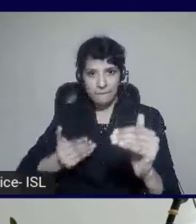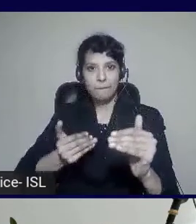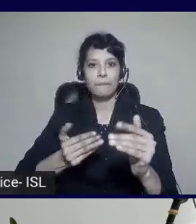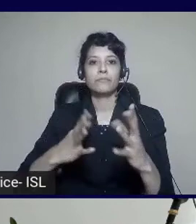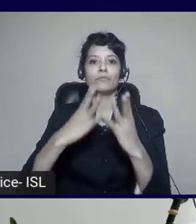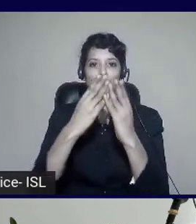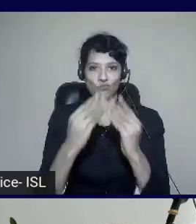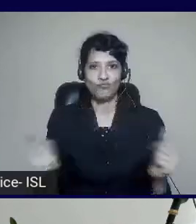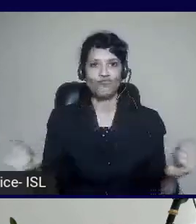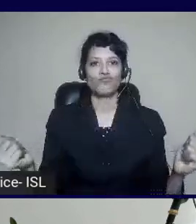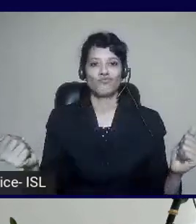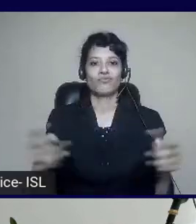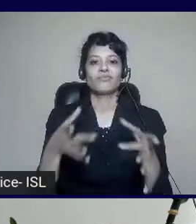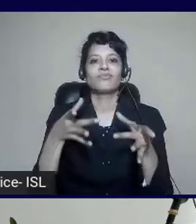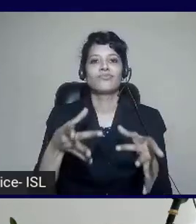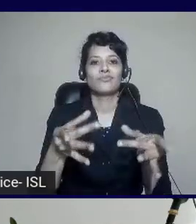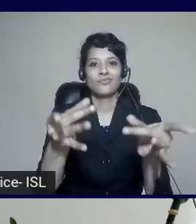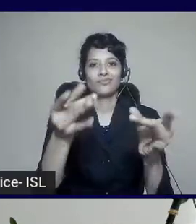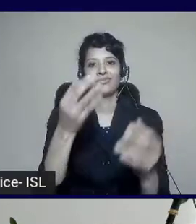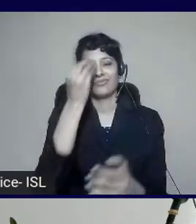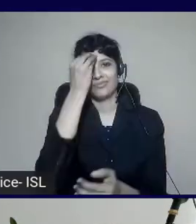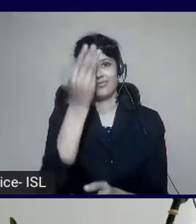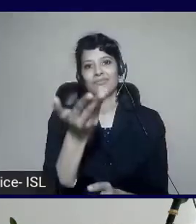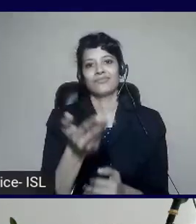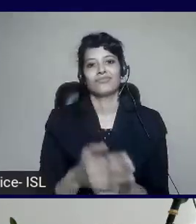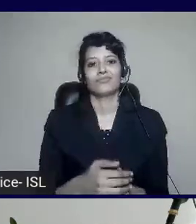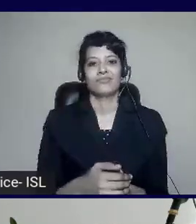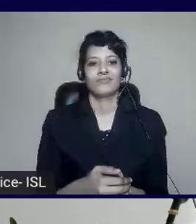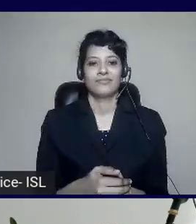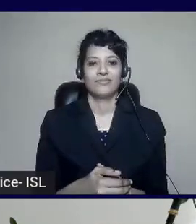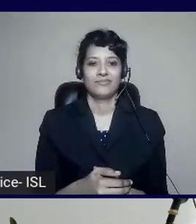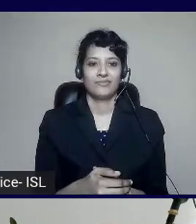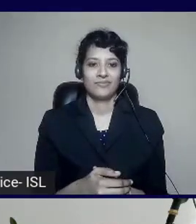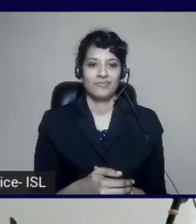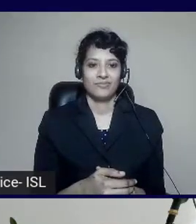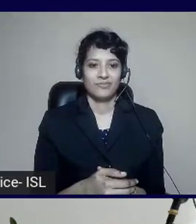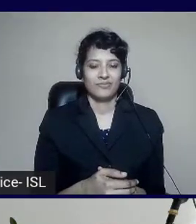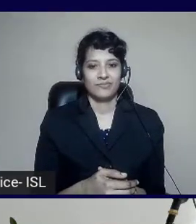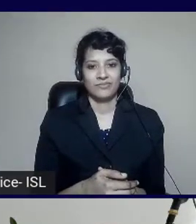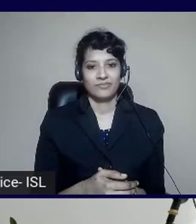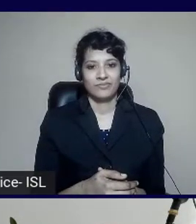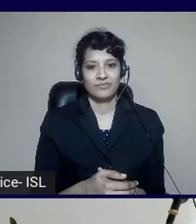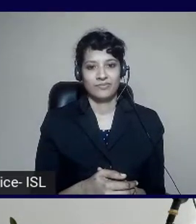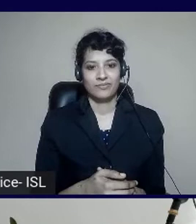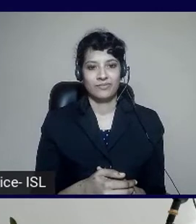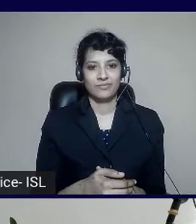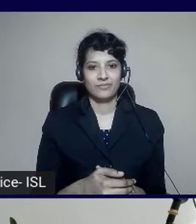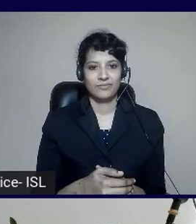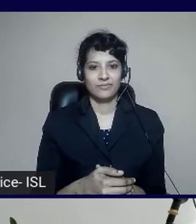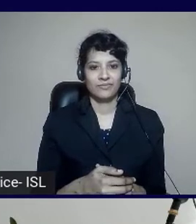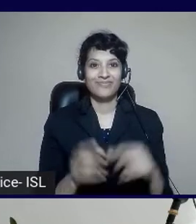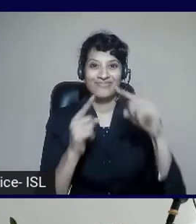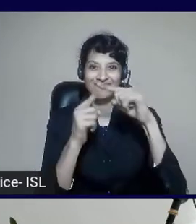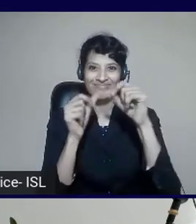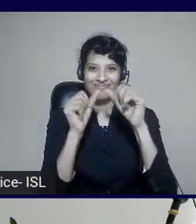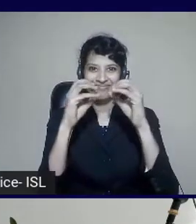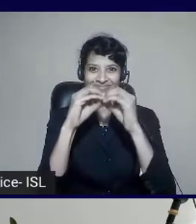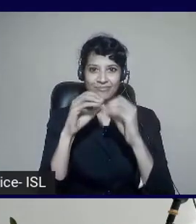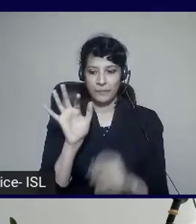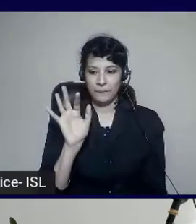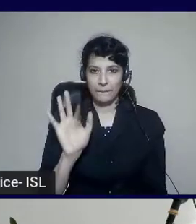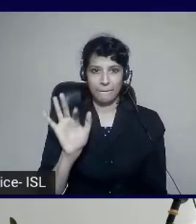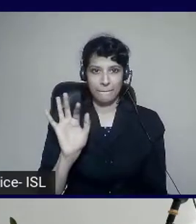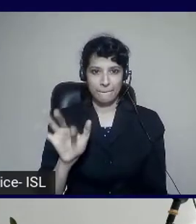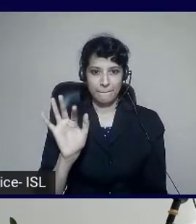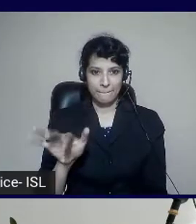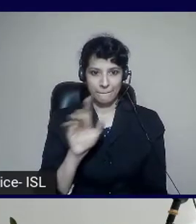And you can see that there's all of those issues. That are defined. So what about those tab stops? I did want to show you an end-to-end. With the accessible there.